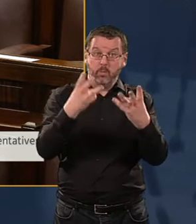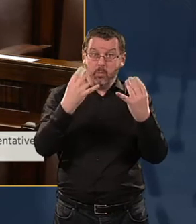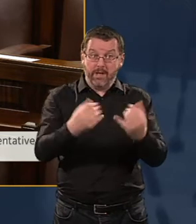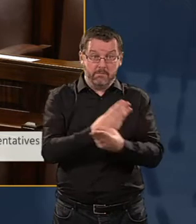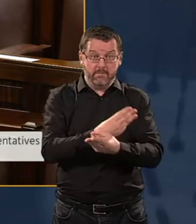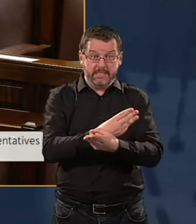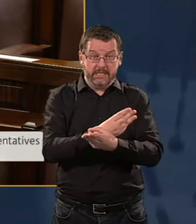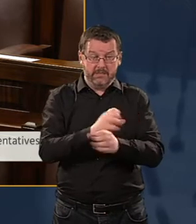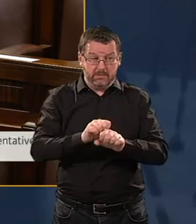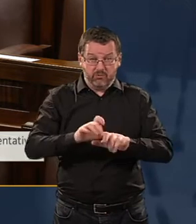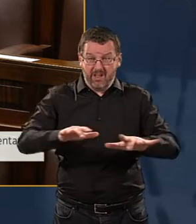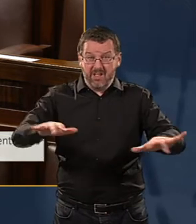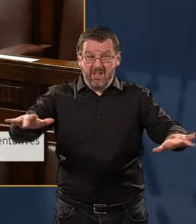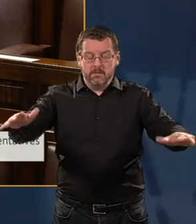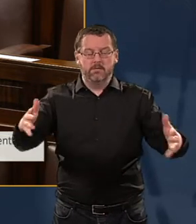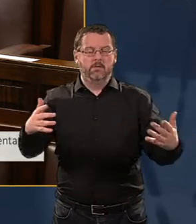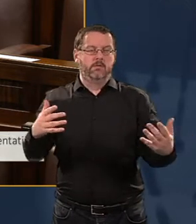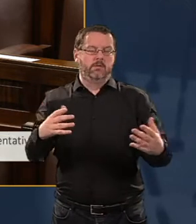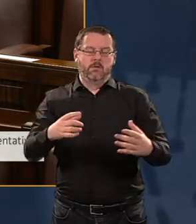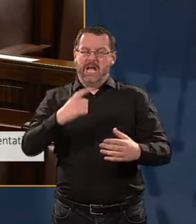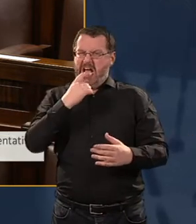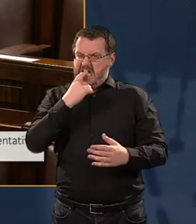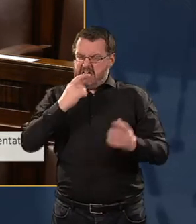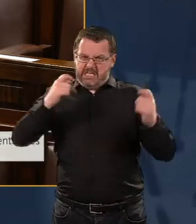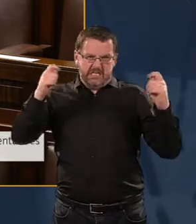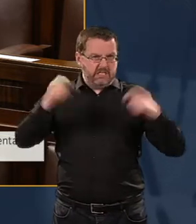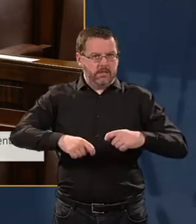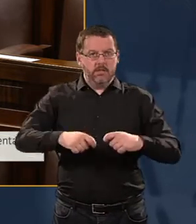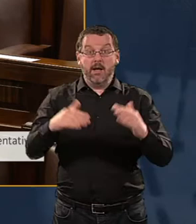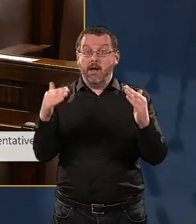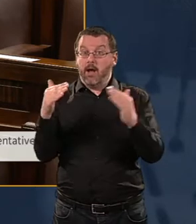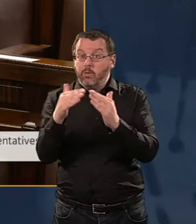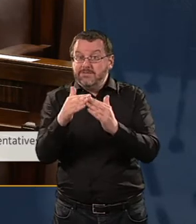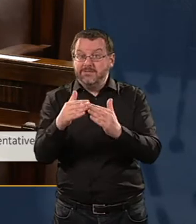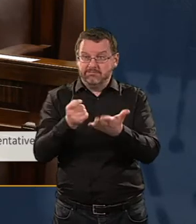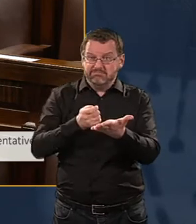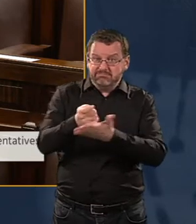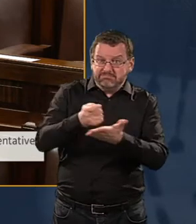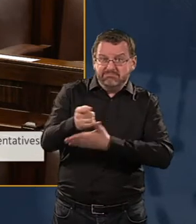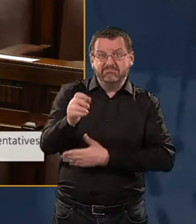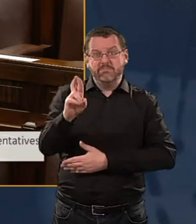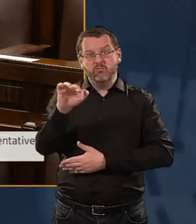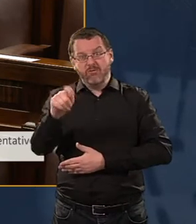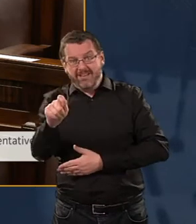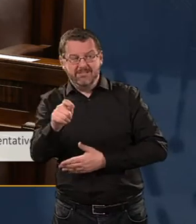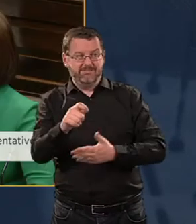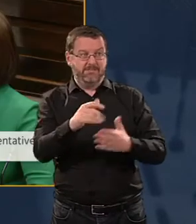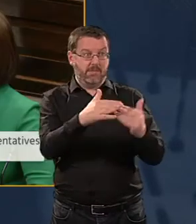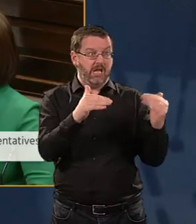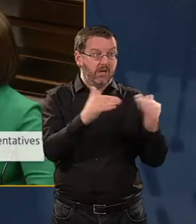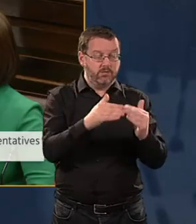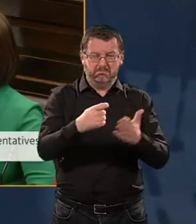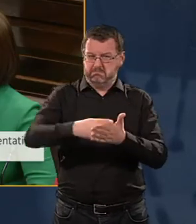at the moment is the obscene and unaffordable cost of housing and of rent. Housing